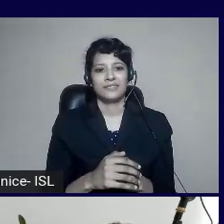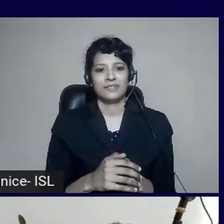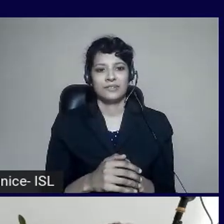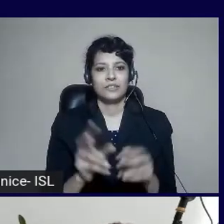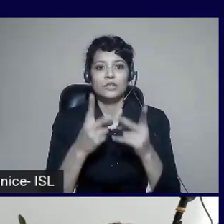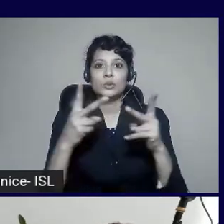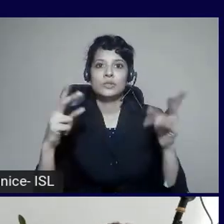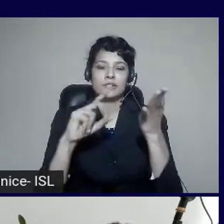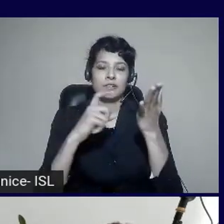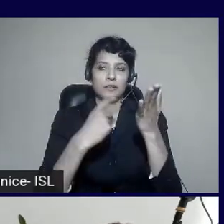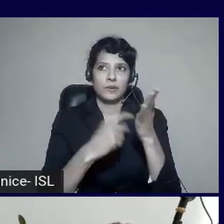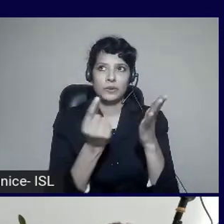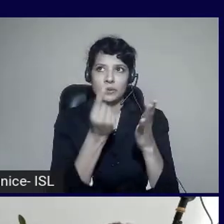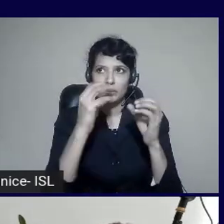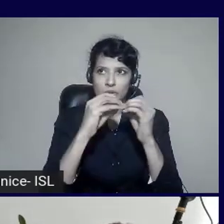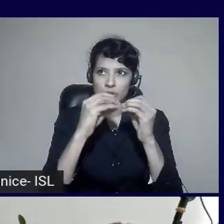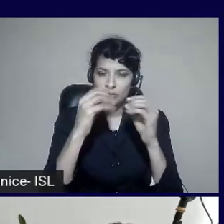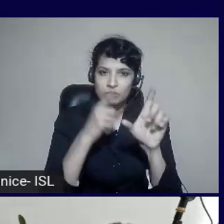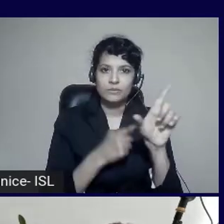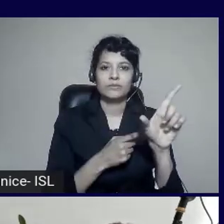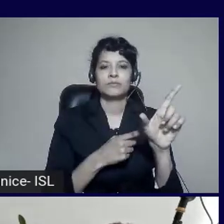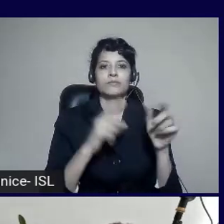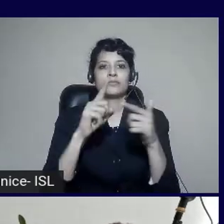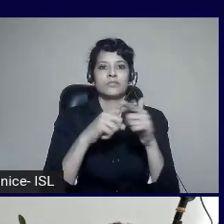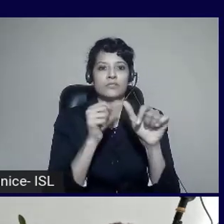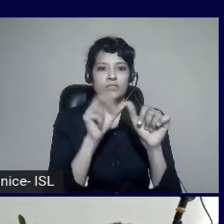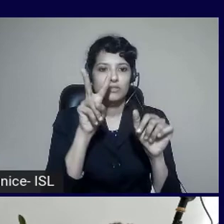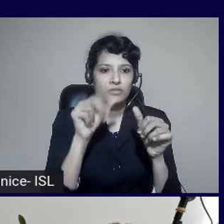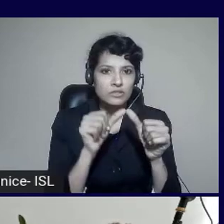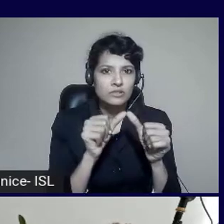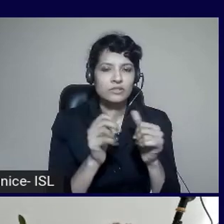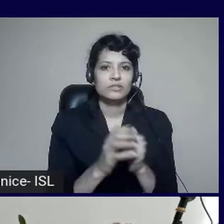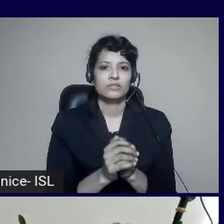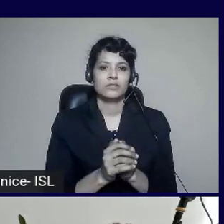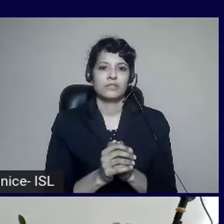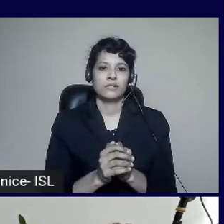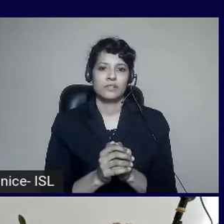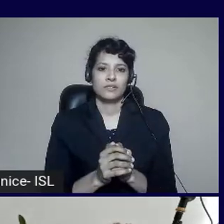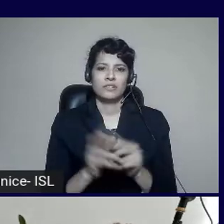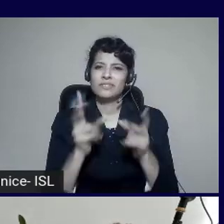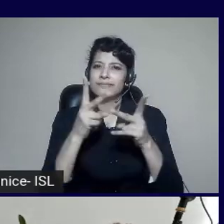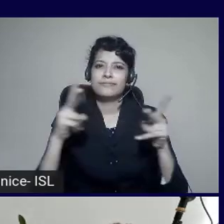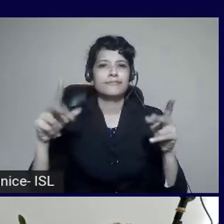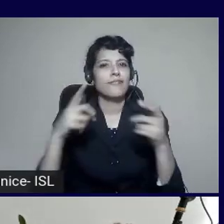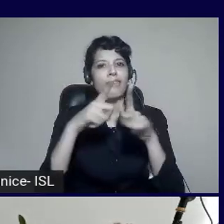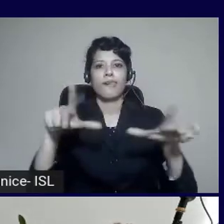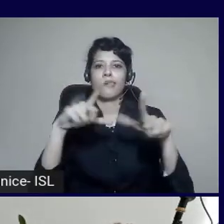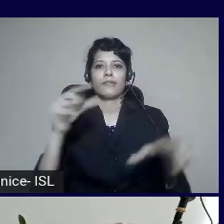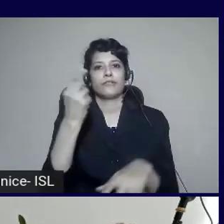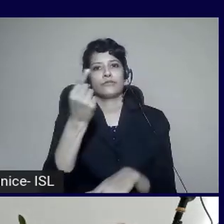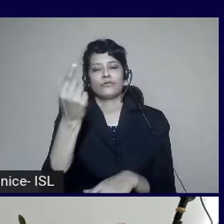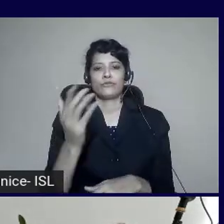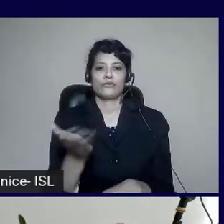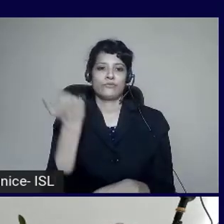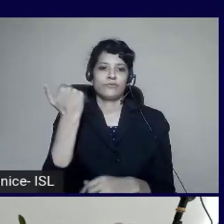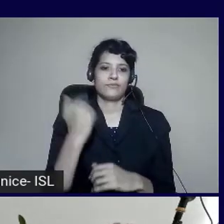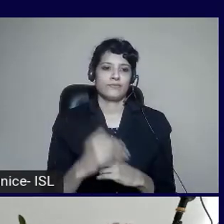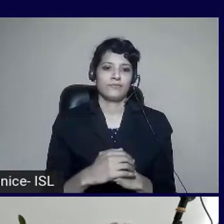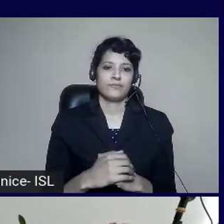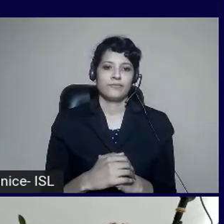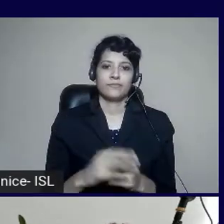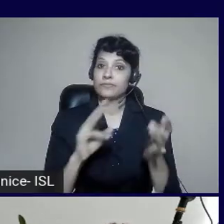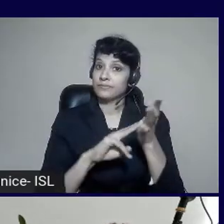All of these languages. You can access the DQ Labs and go in and get those repositories. So DQ Labs has it. And also Microsoft